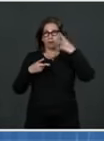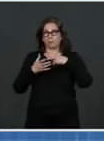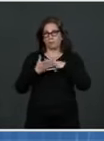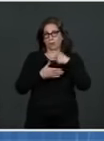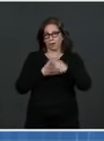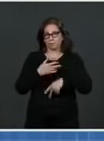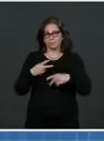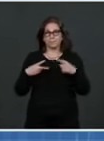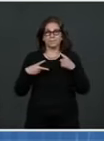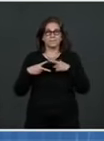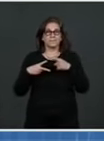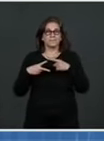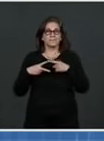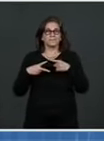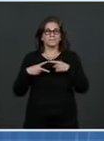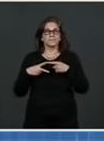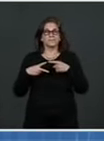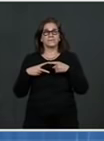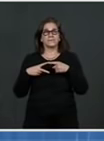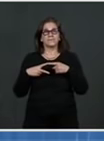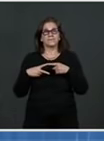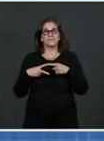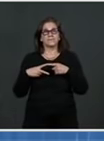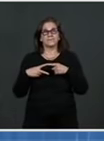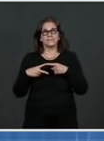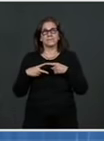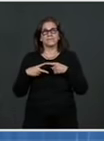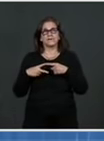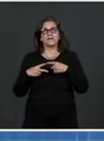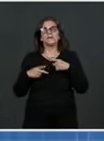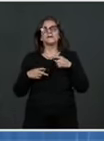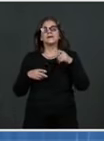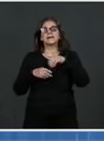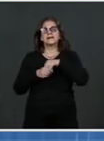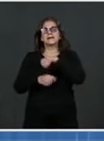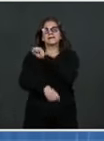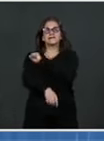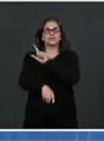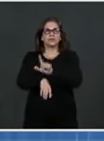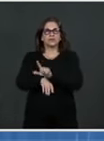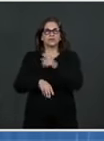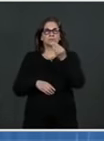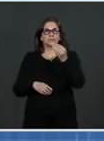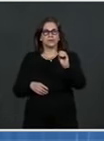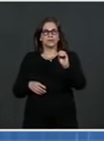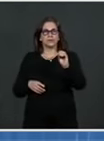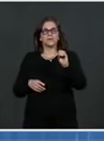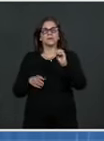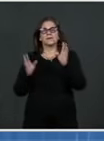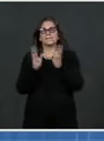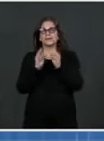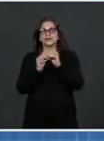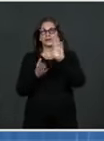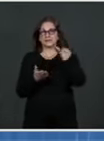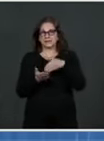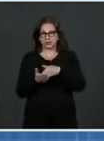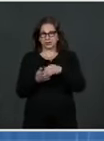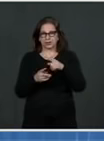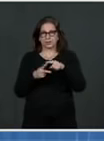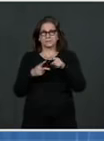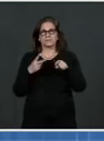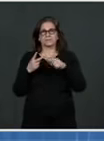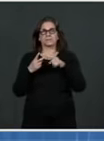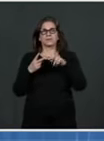Complex in St. Louis, Missouri, and the second is at Roosevelt High School in Gary,